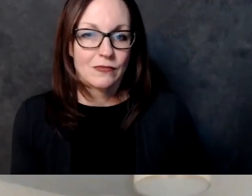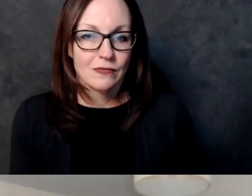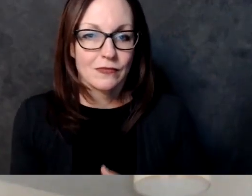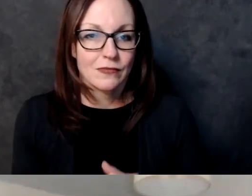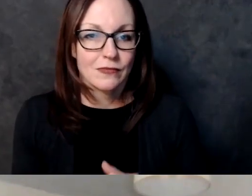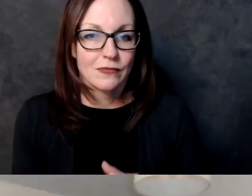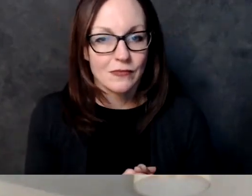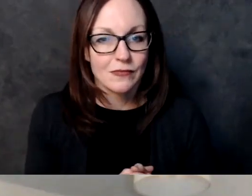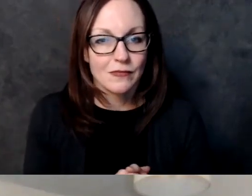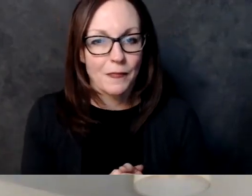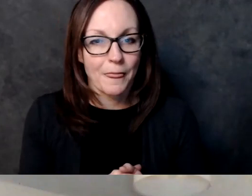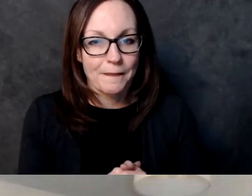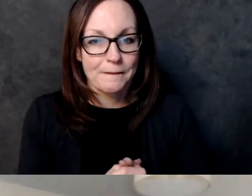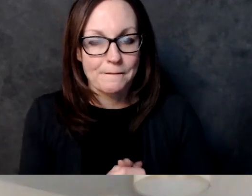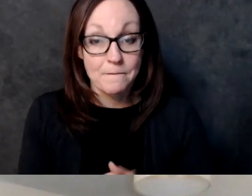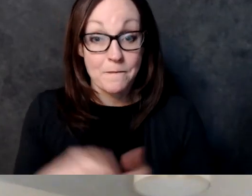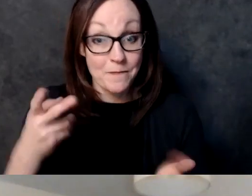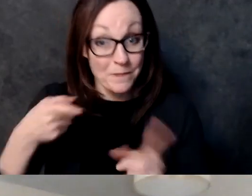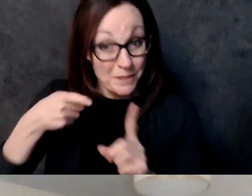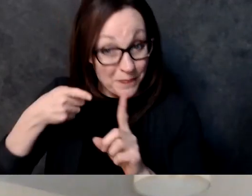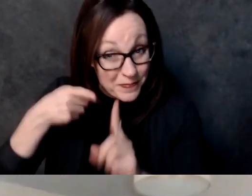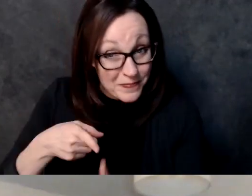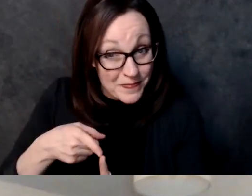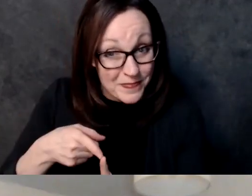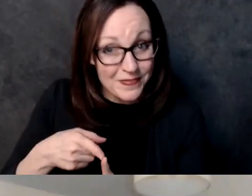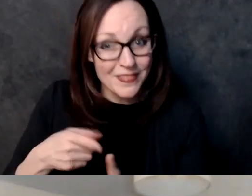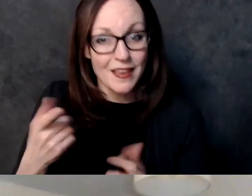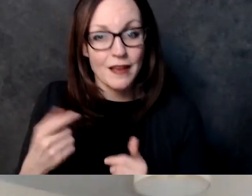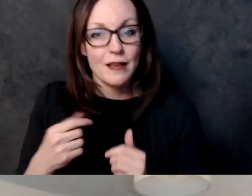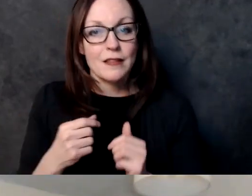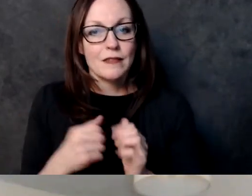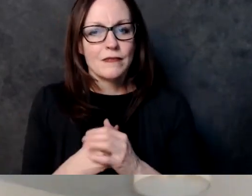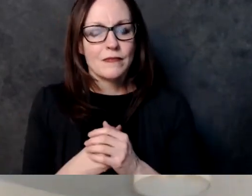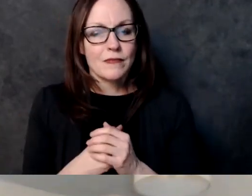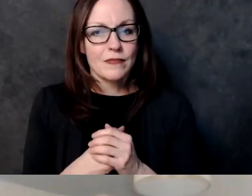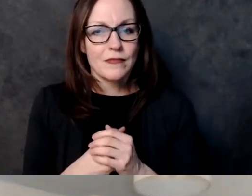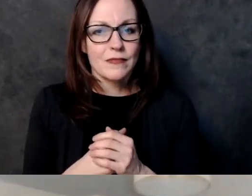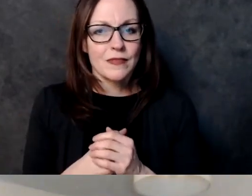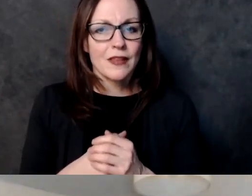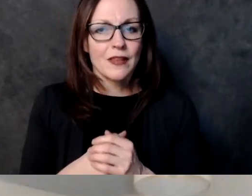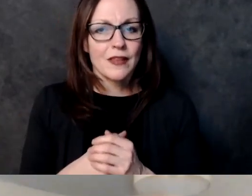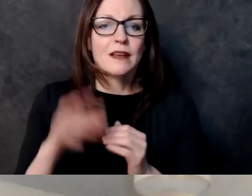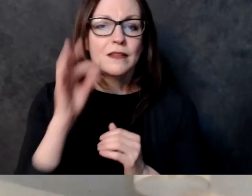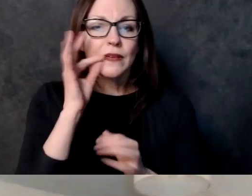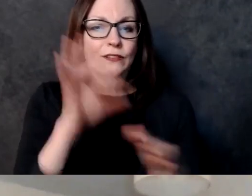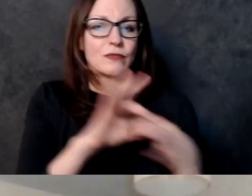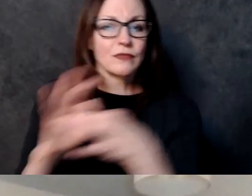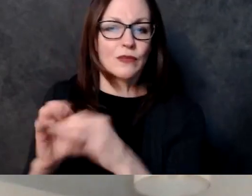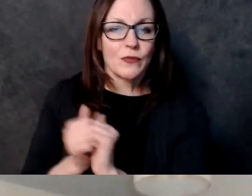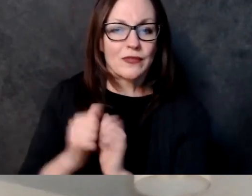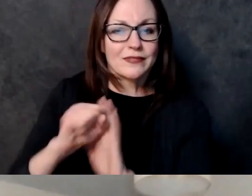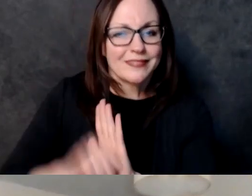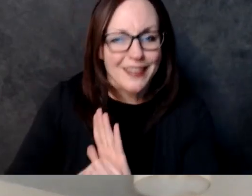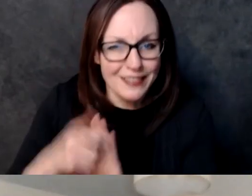you regulate you tax it and hey we could pay for a lot of services that way yeah i'm